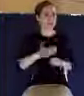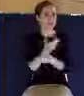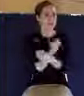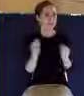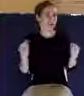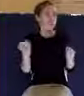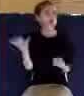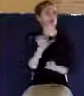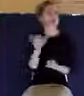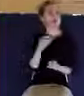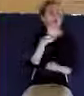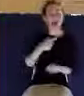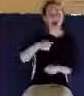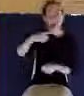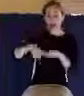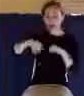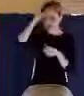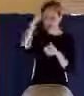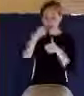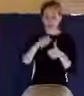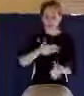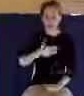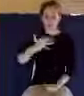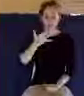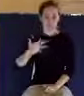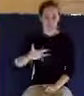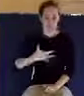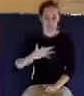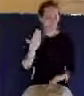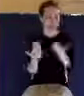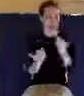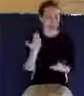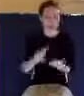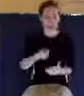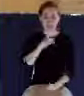can't remember my birthday. And if I can't remember my birthday, I'm not sure I'm alive.